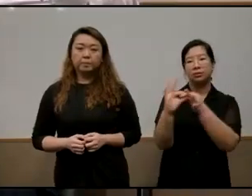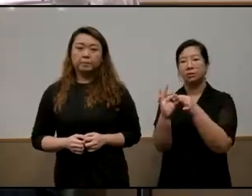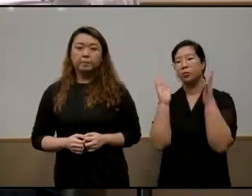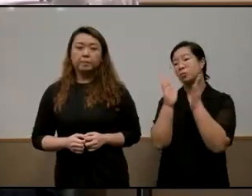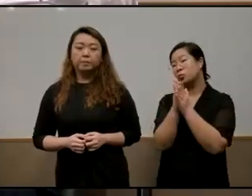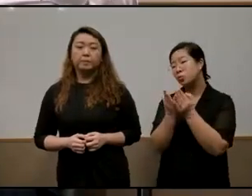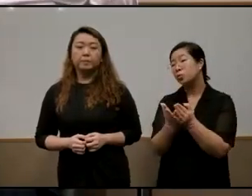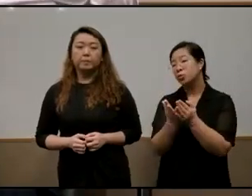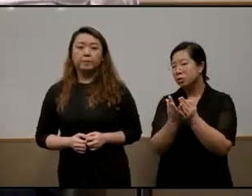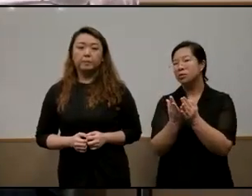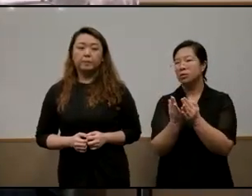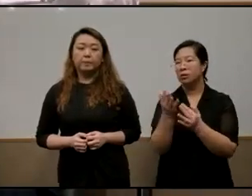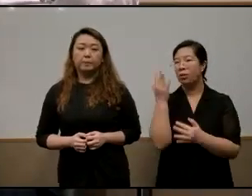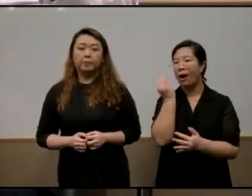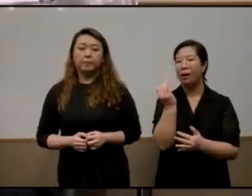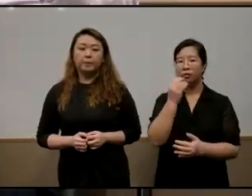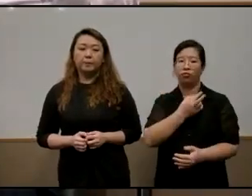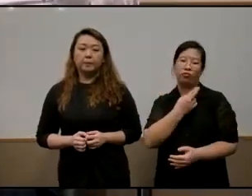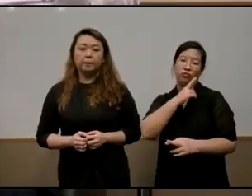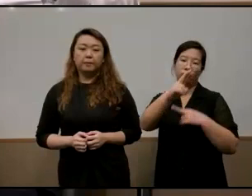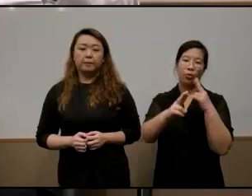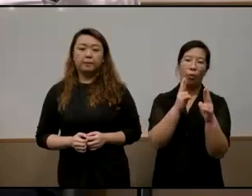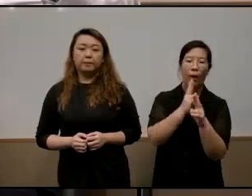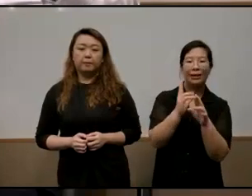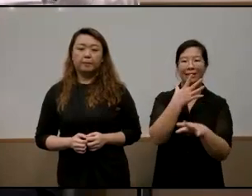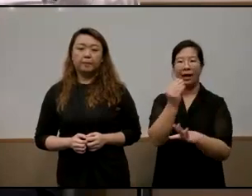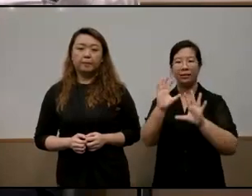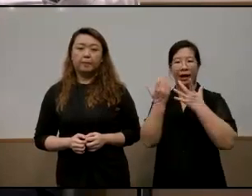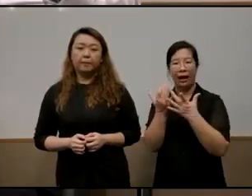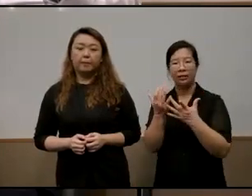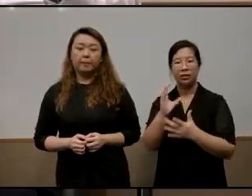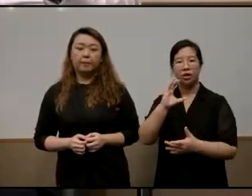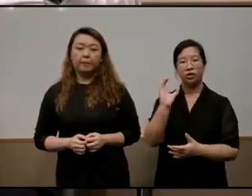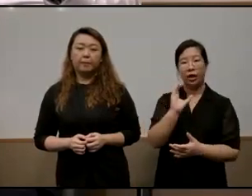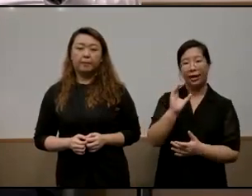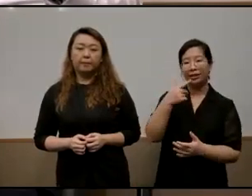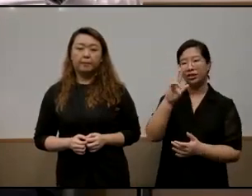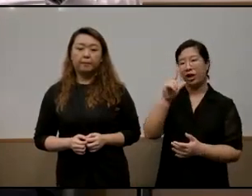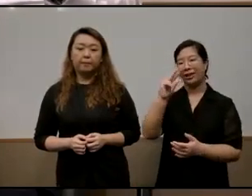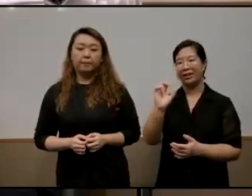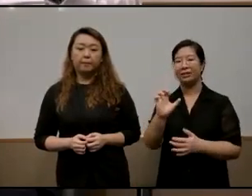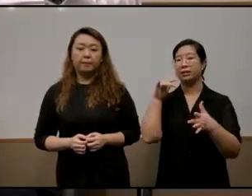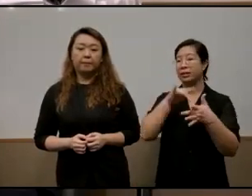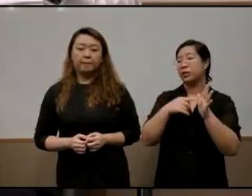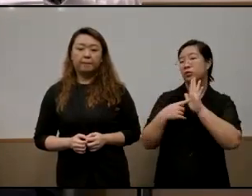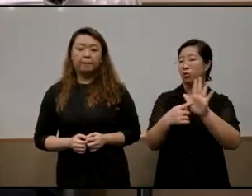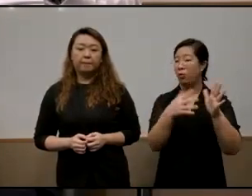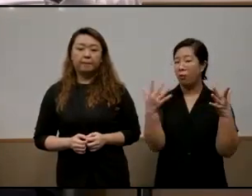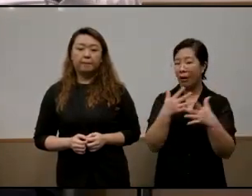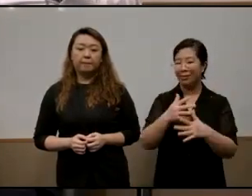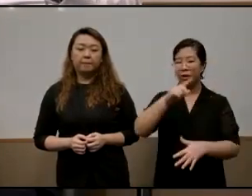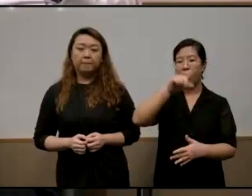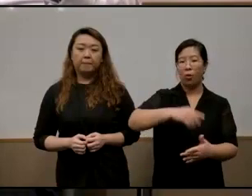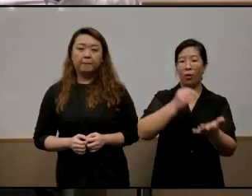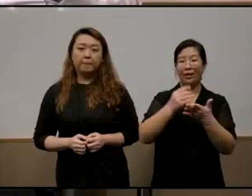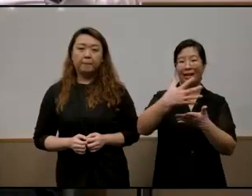transcends race and class as charlene studies study has actually found out that working class families or low income